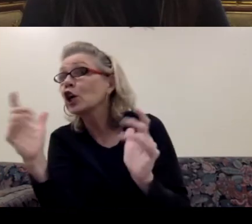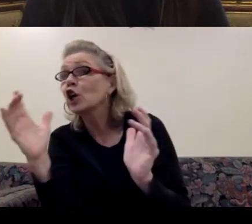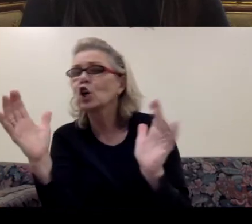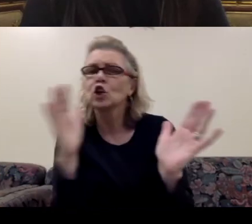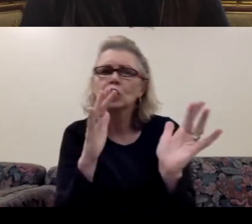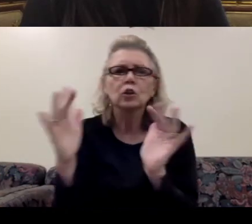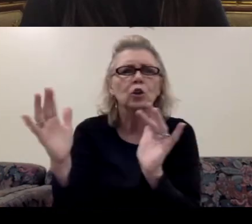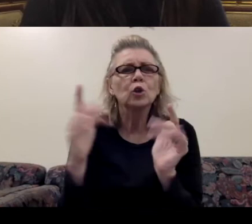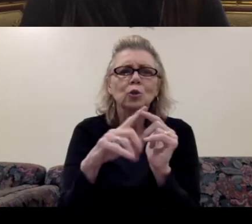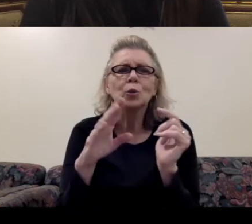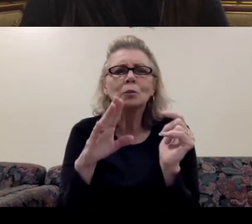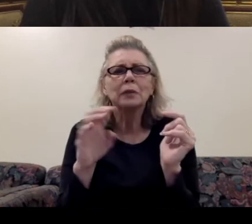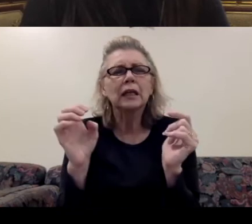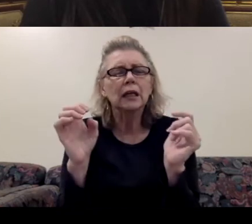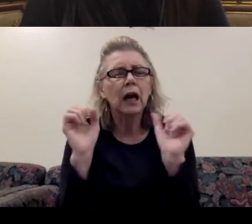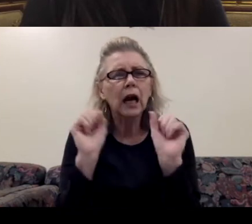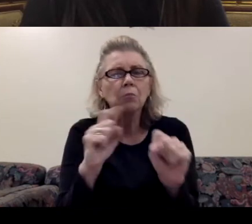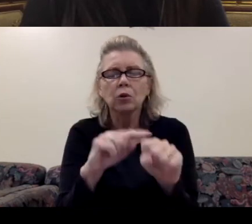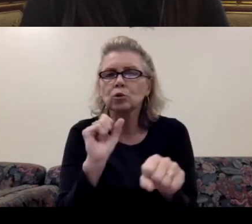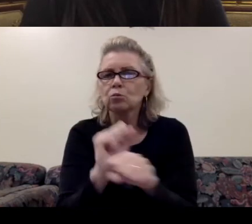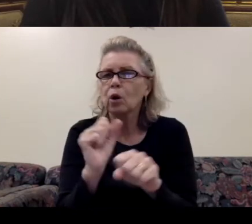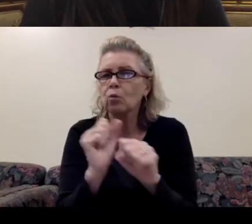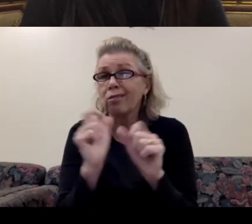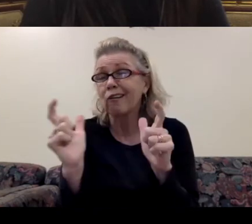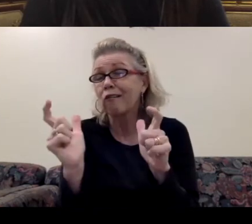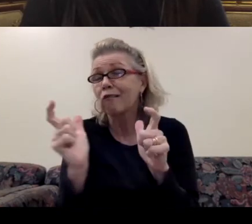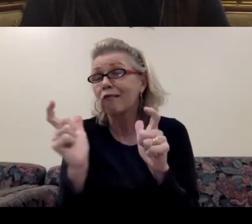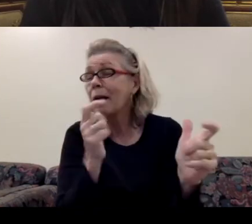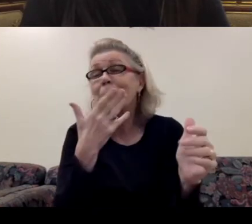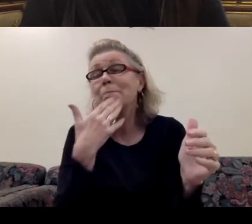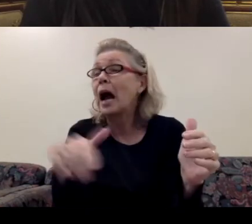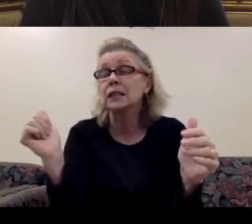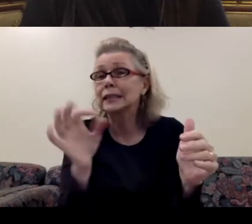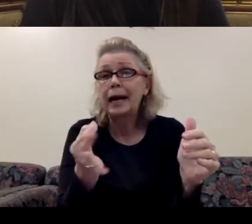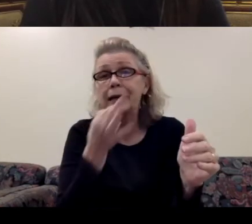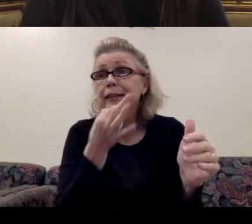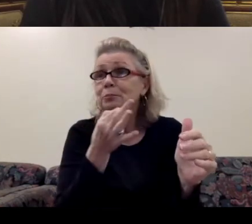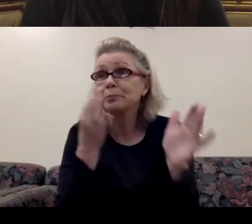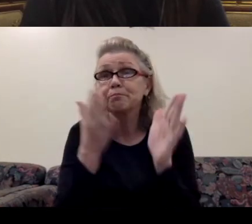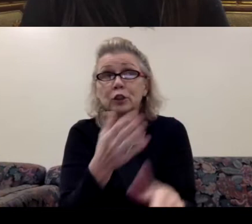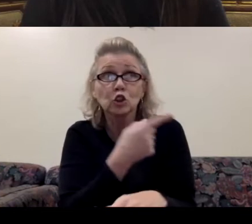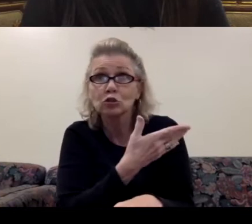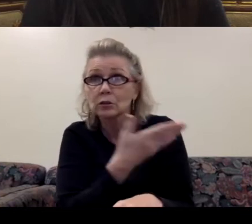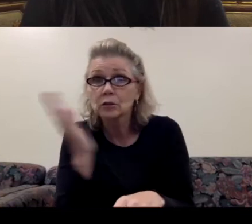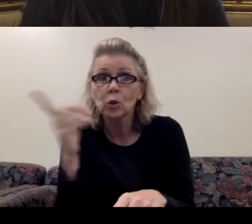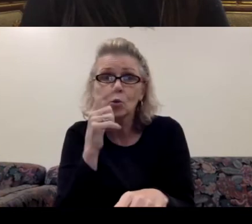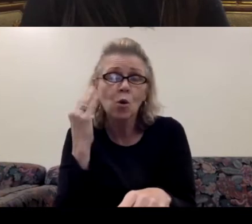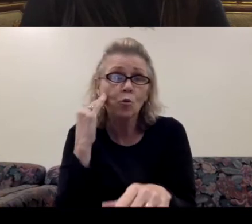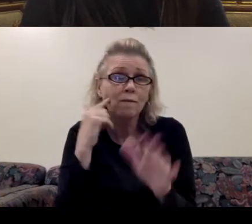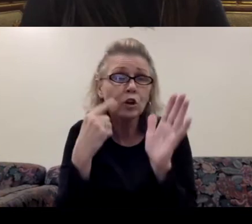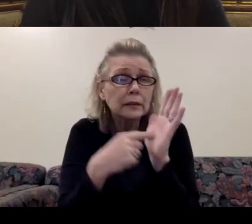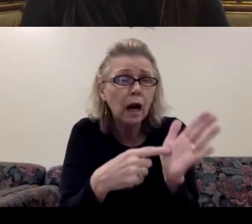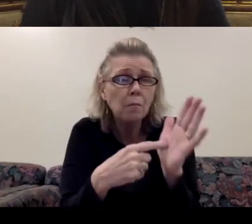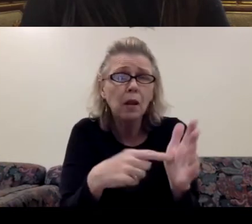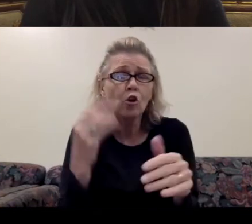be able to work with the greatest experts who know, for example, who